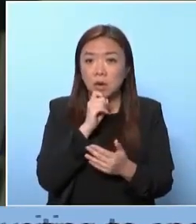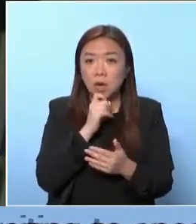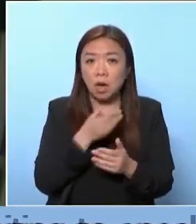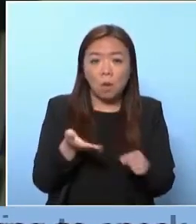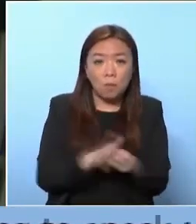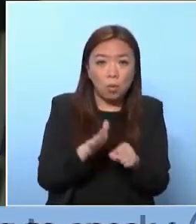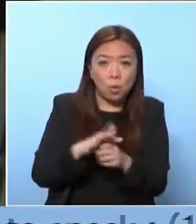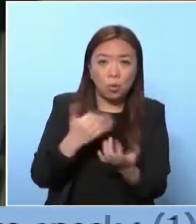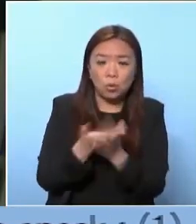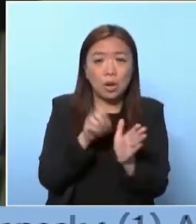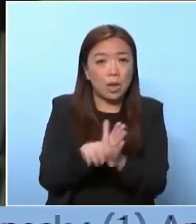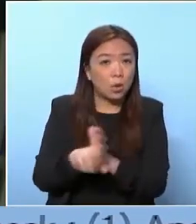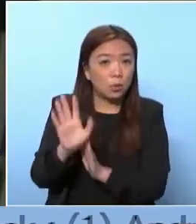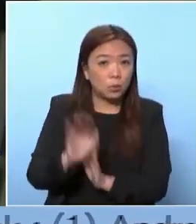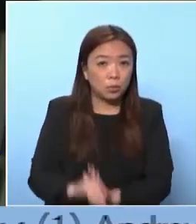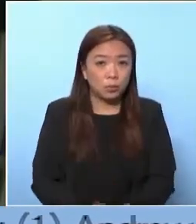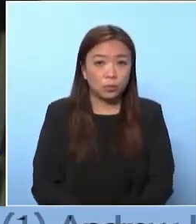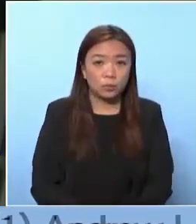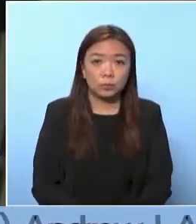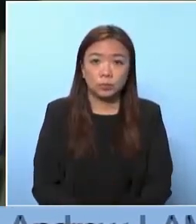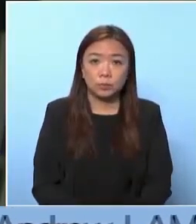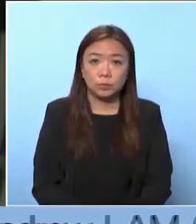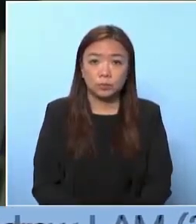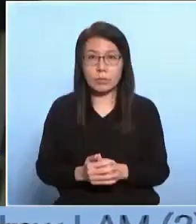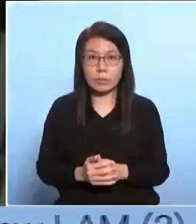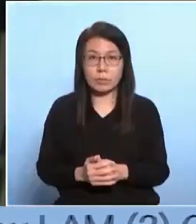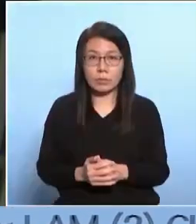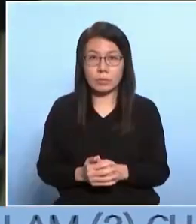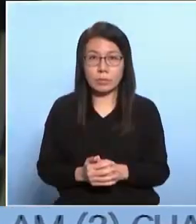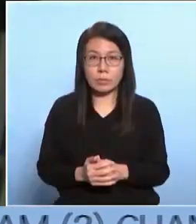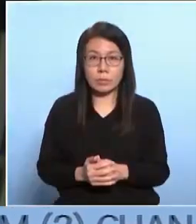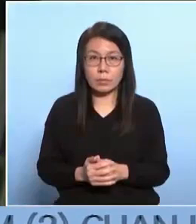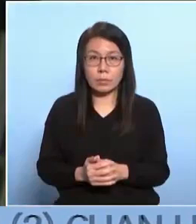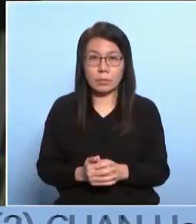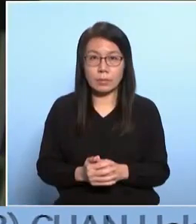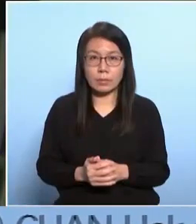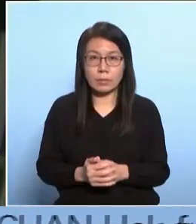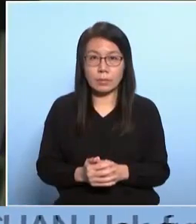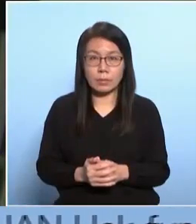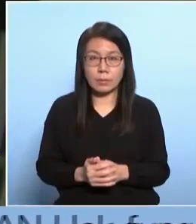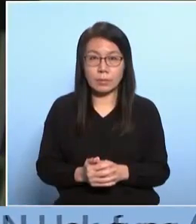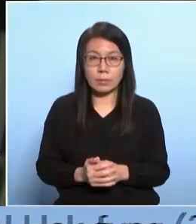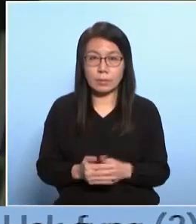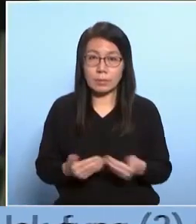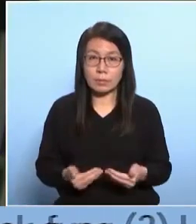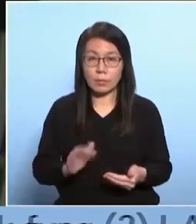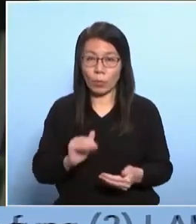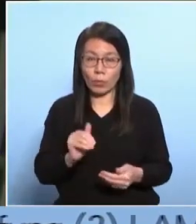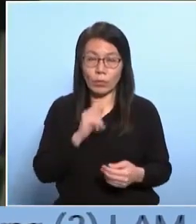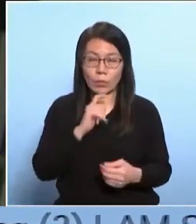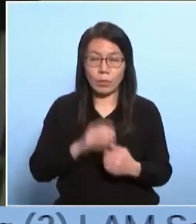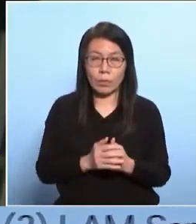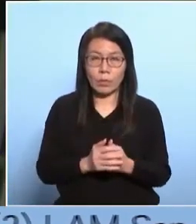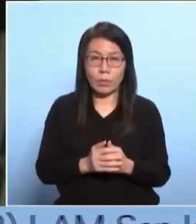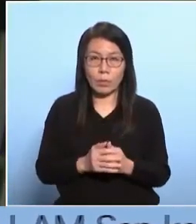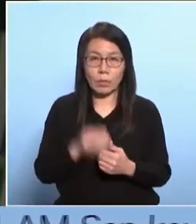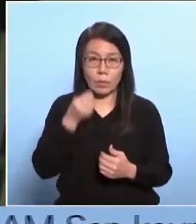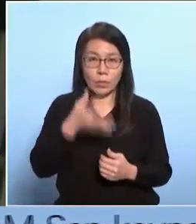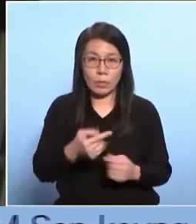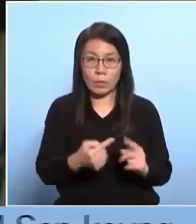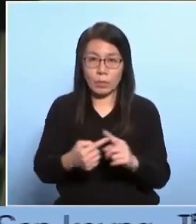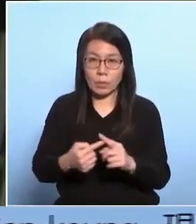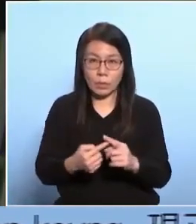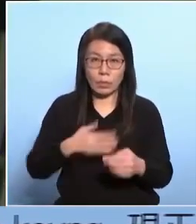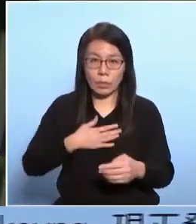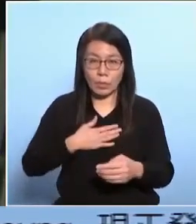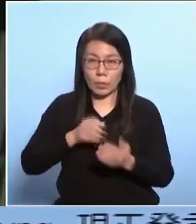social milieu in Hong Kong, and more importantly, alleviate the public's apprehensions, culminating